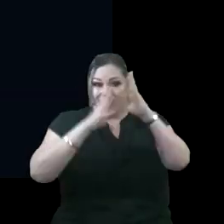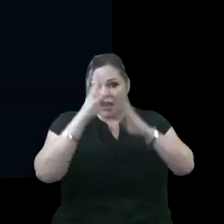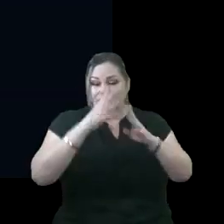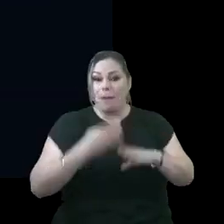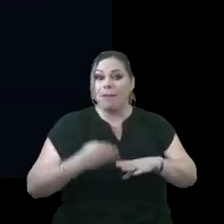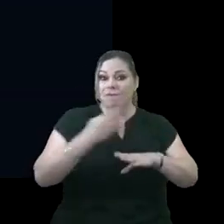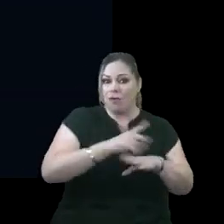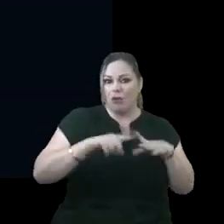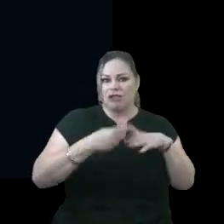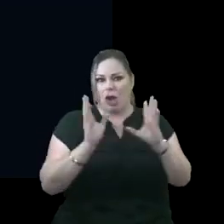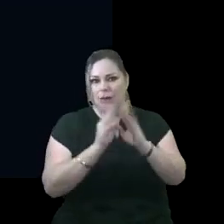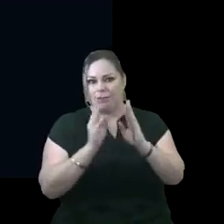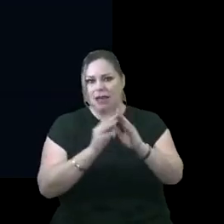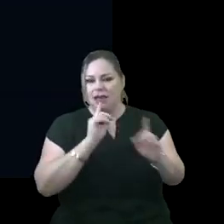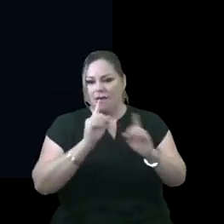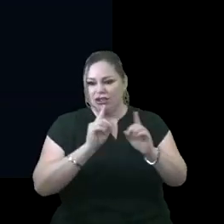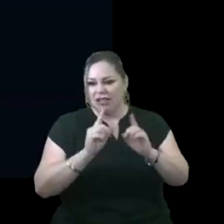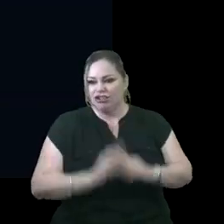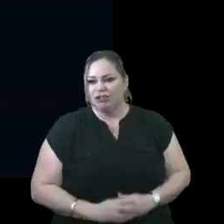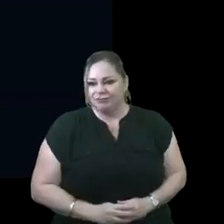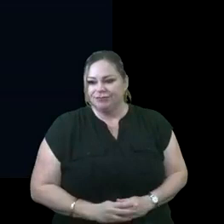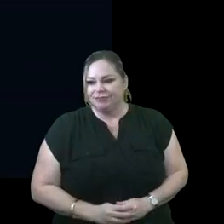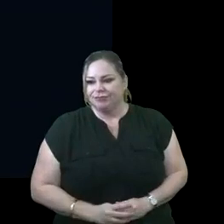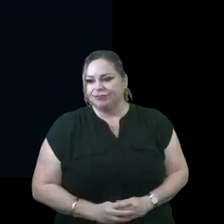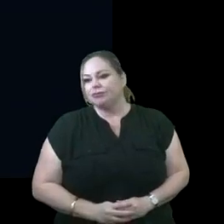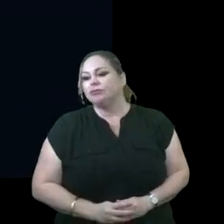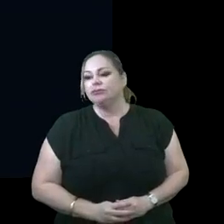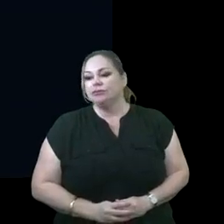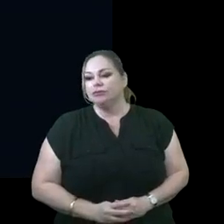before we get started with our conversation on this evening.